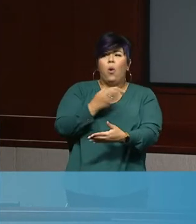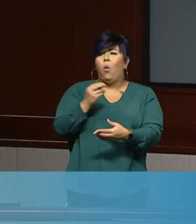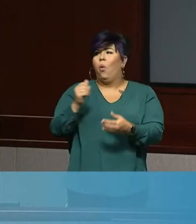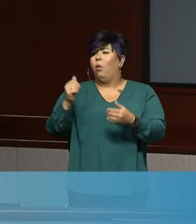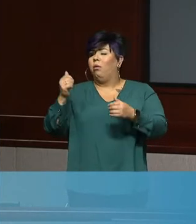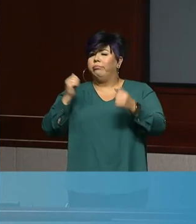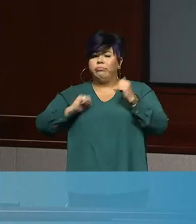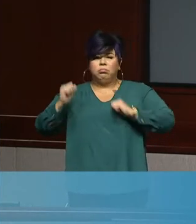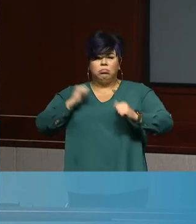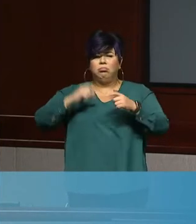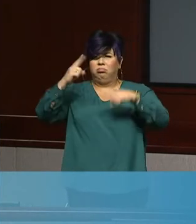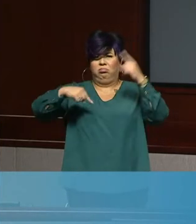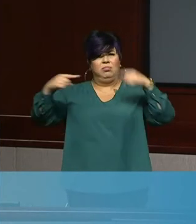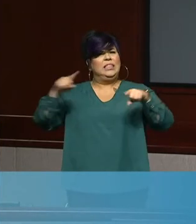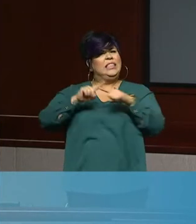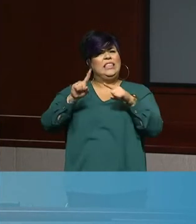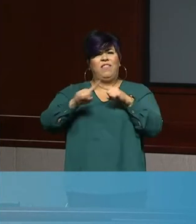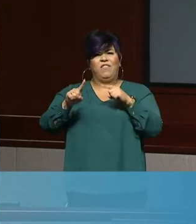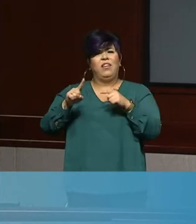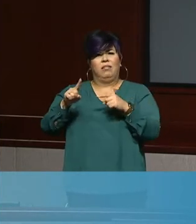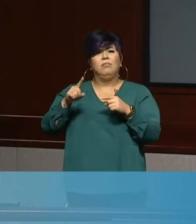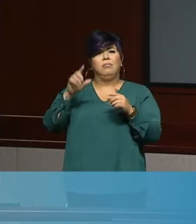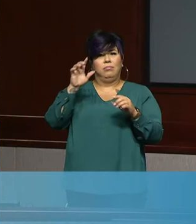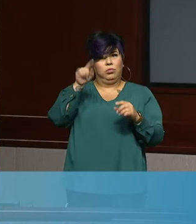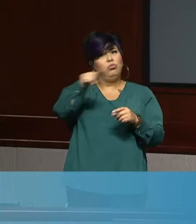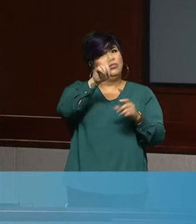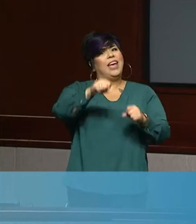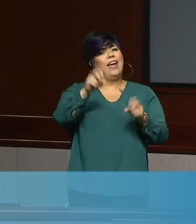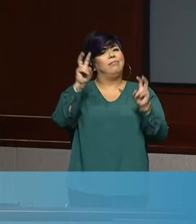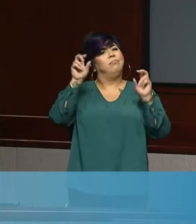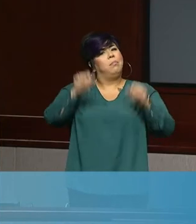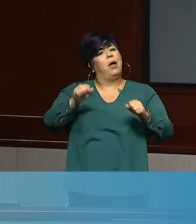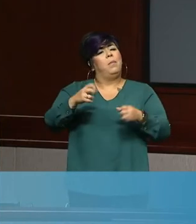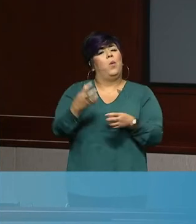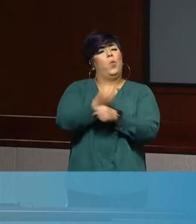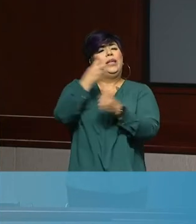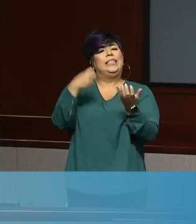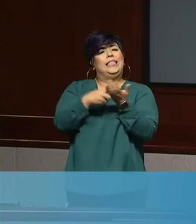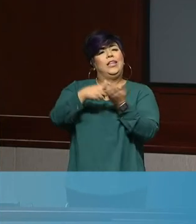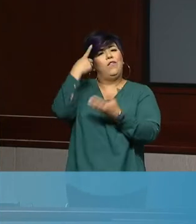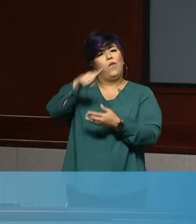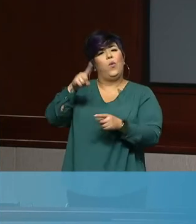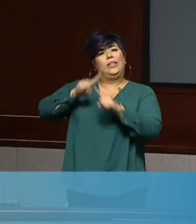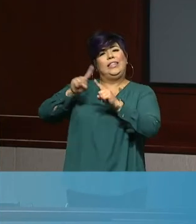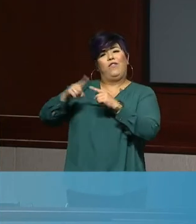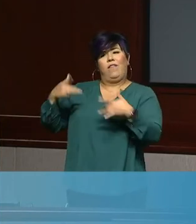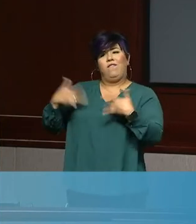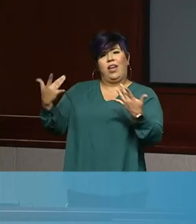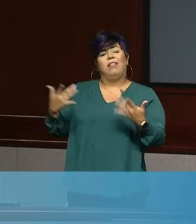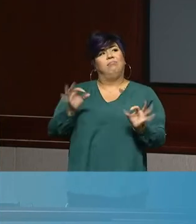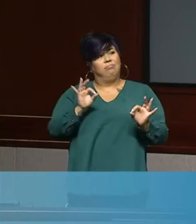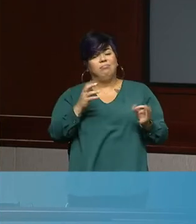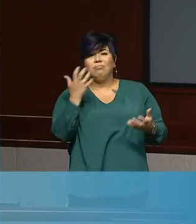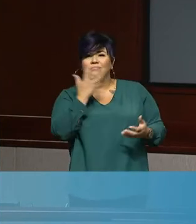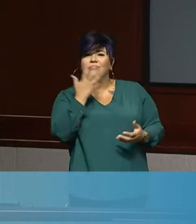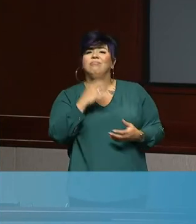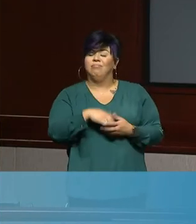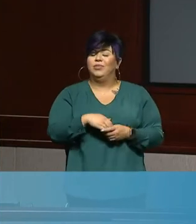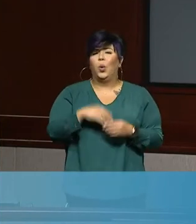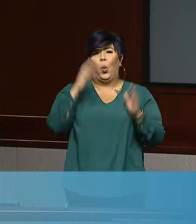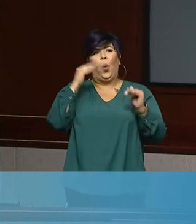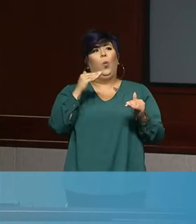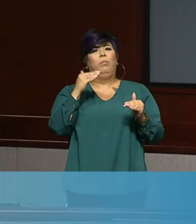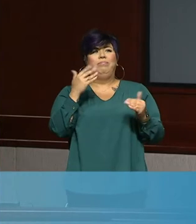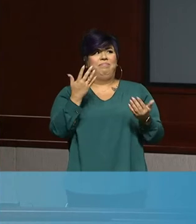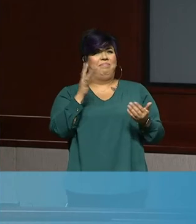Mechanics Bank. So all concerts, every single event. Thank you. That's fantastic. Let's hope that that happens and please